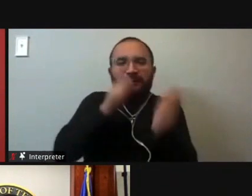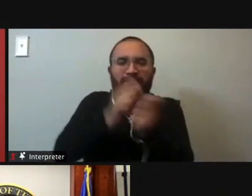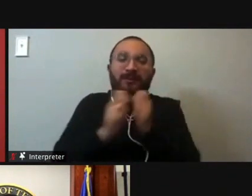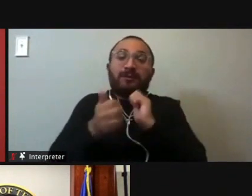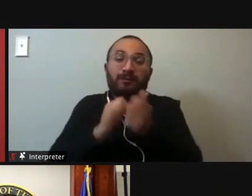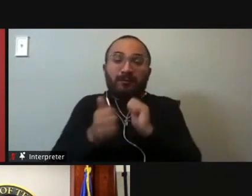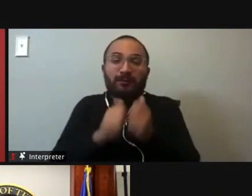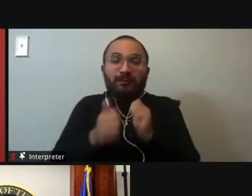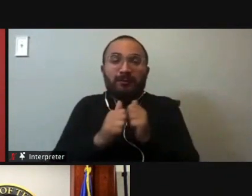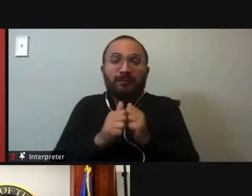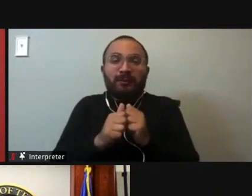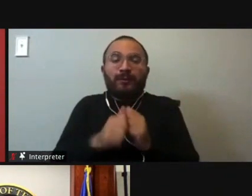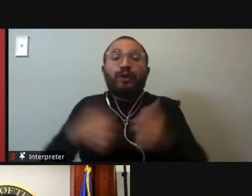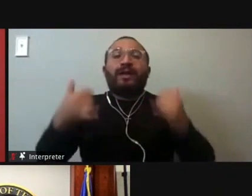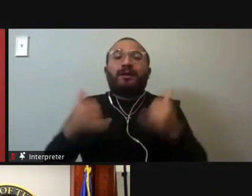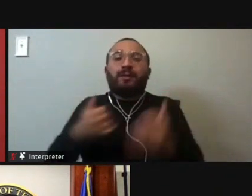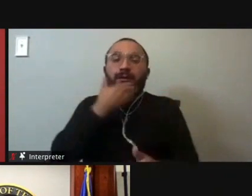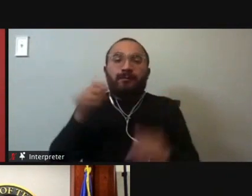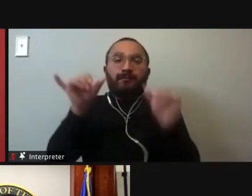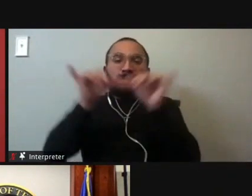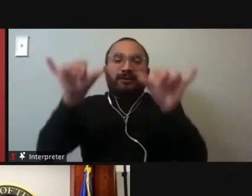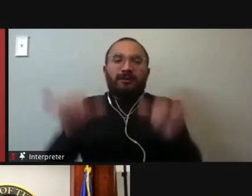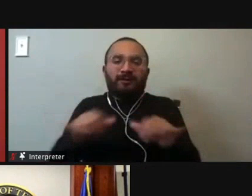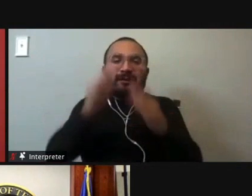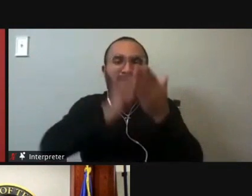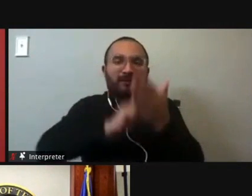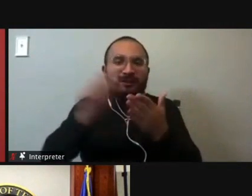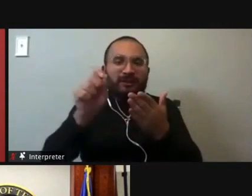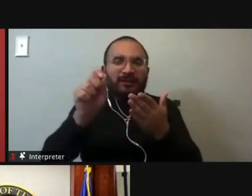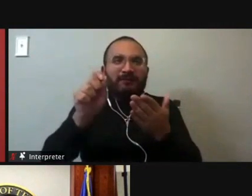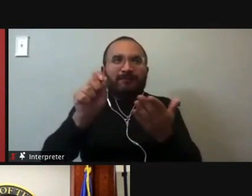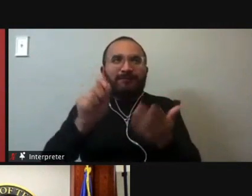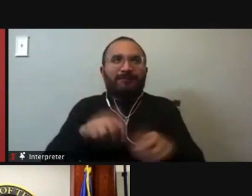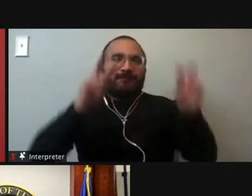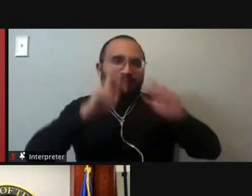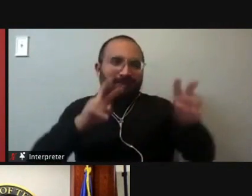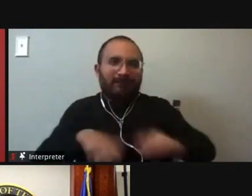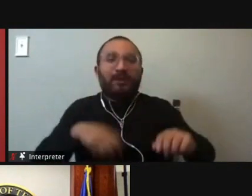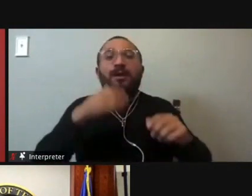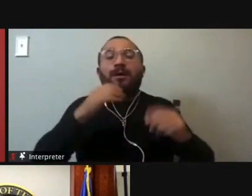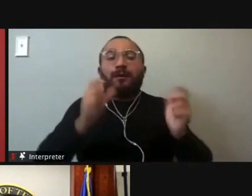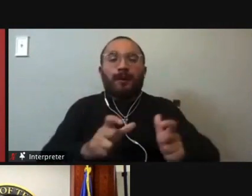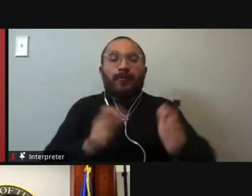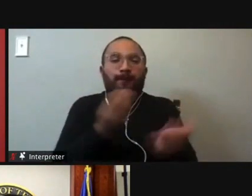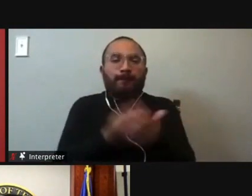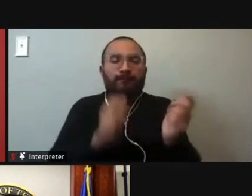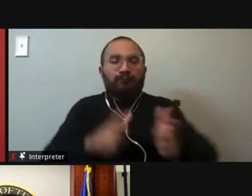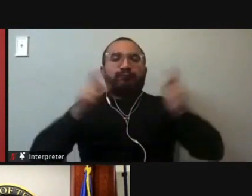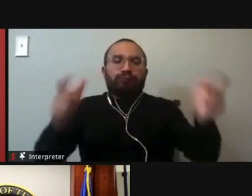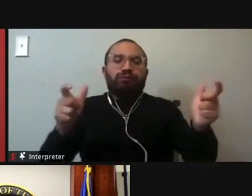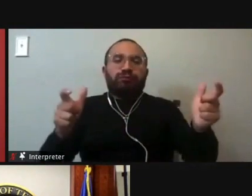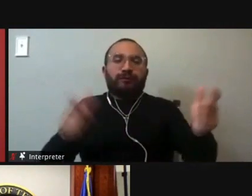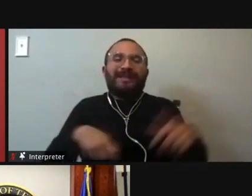to you that this is a better system because at the end of the day, it's a check on big money, special interests, maybe not enough of a check, but it's at least